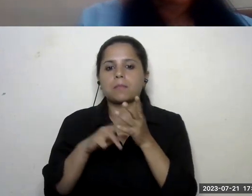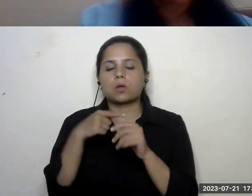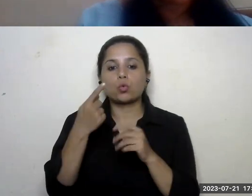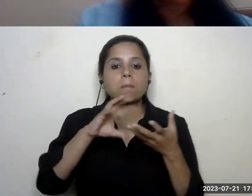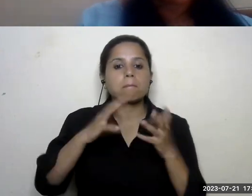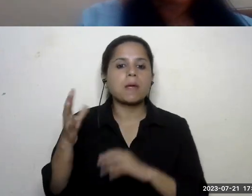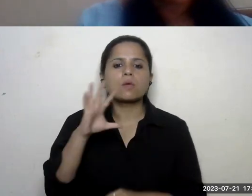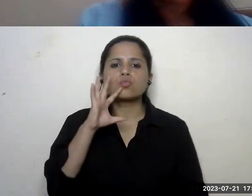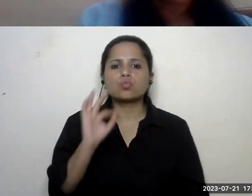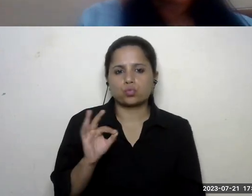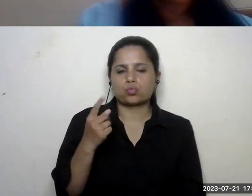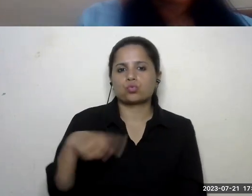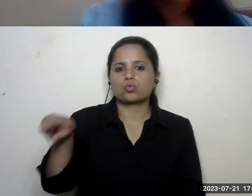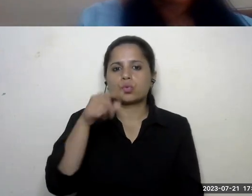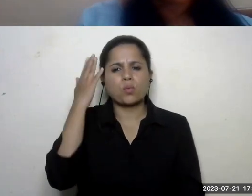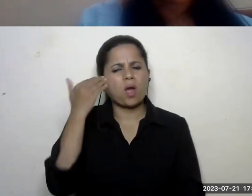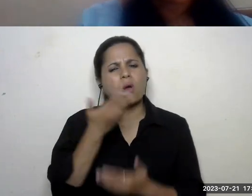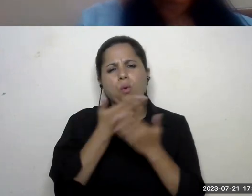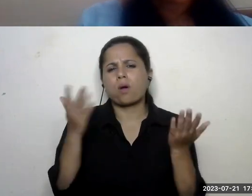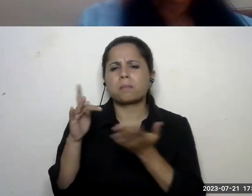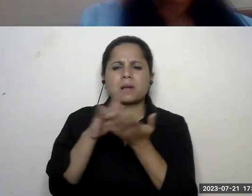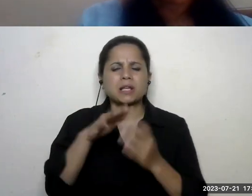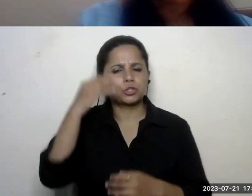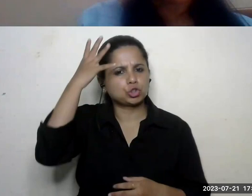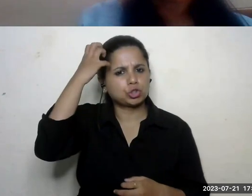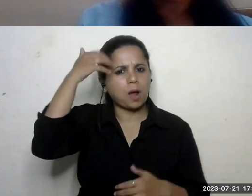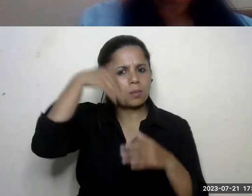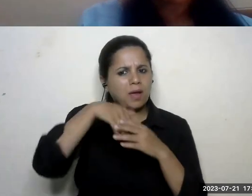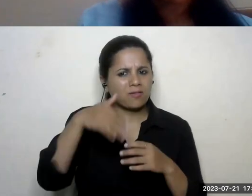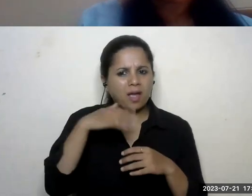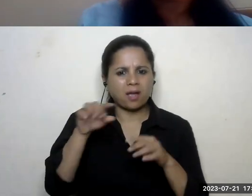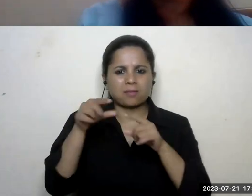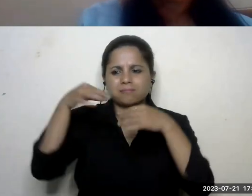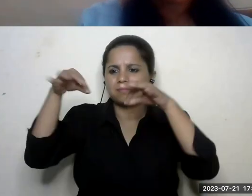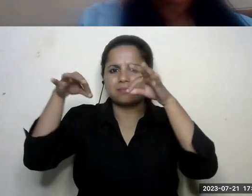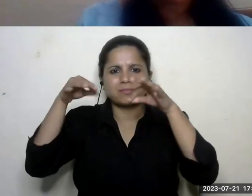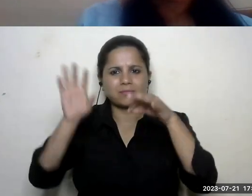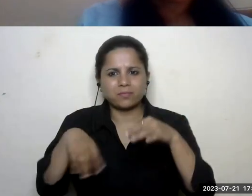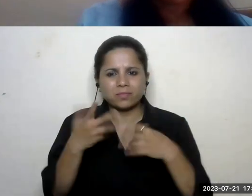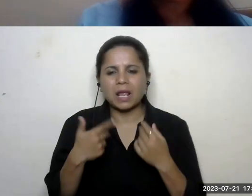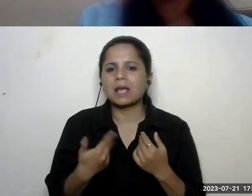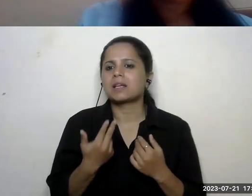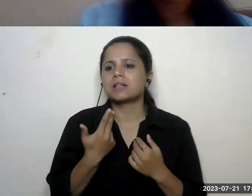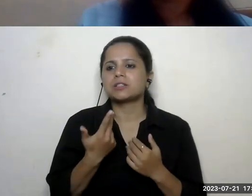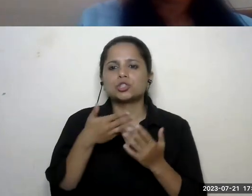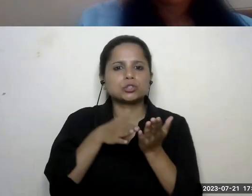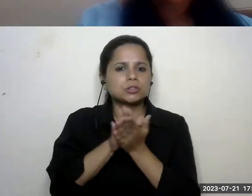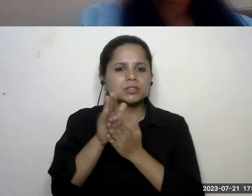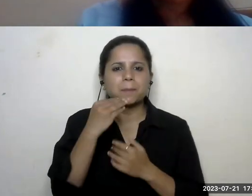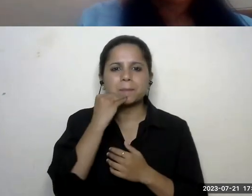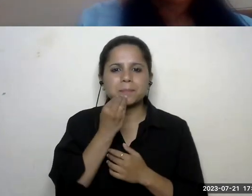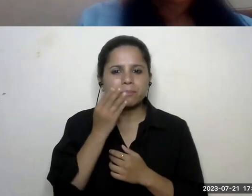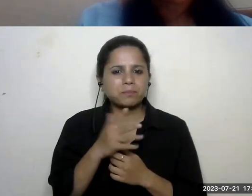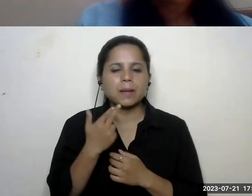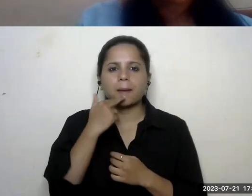it um because it's everywhere it's in shampoo we get sachets we get chips we get biscuits um